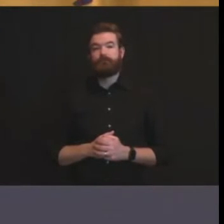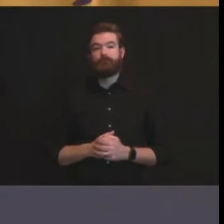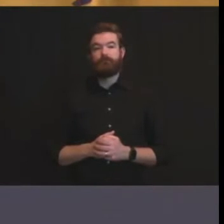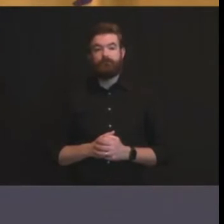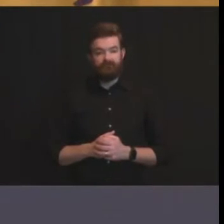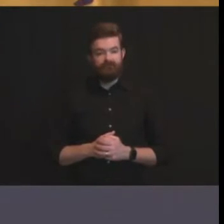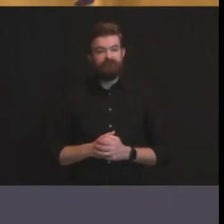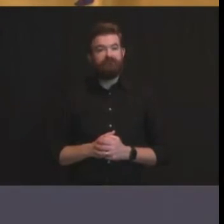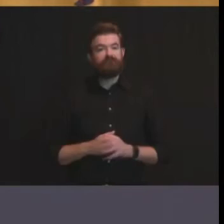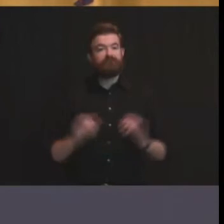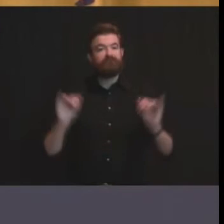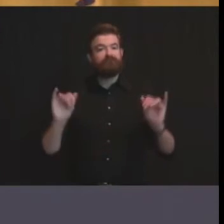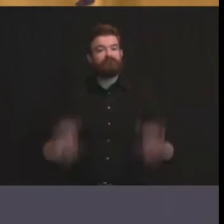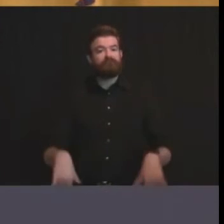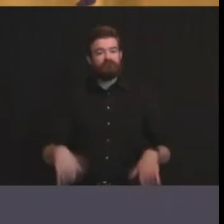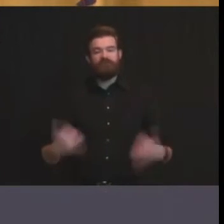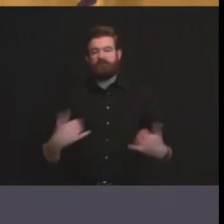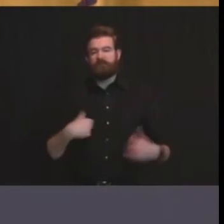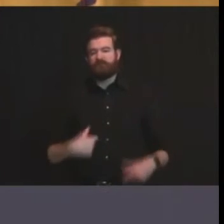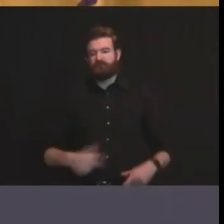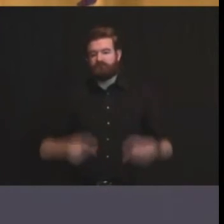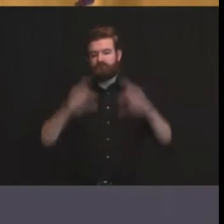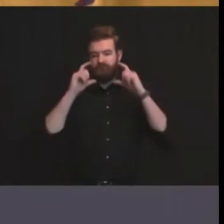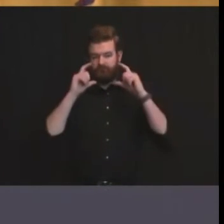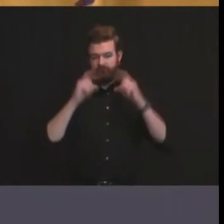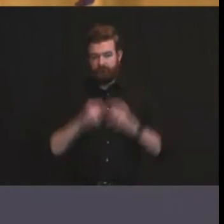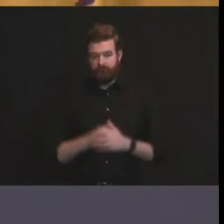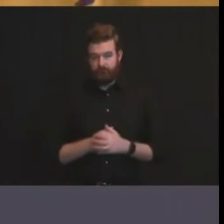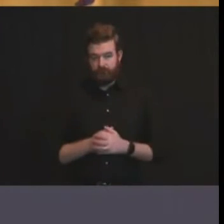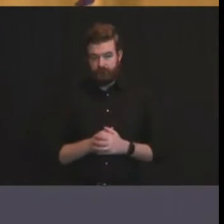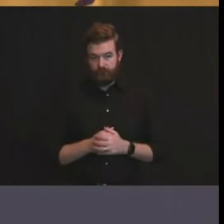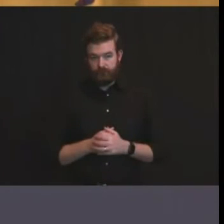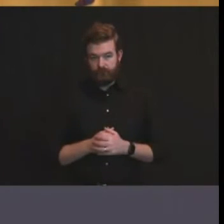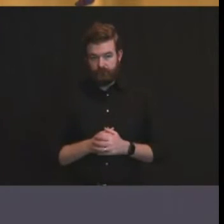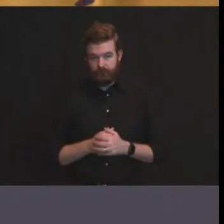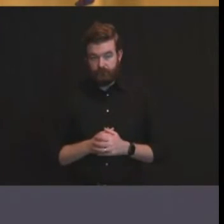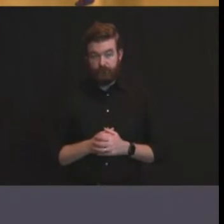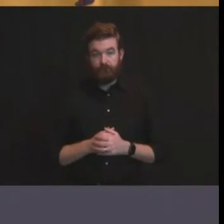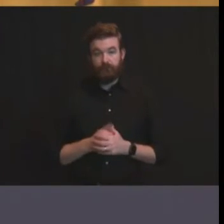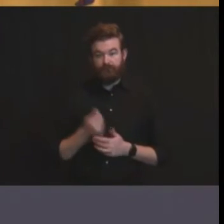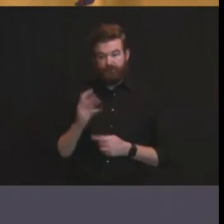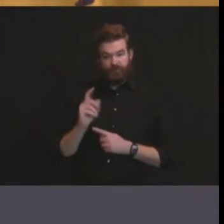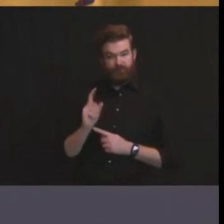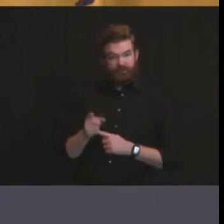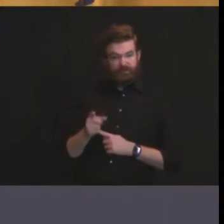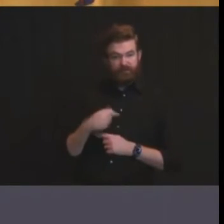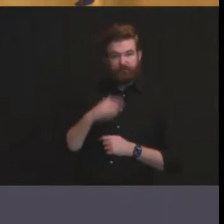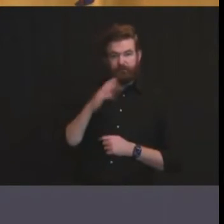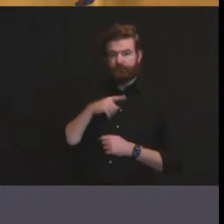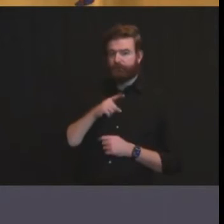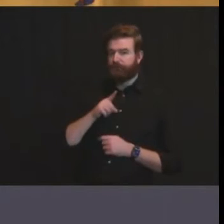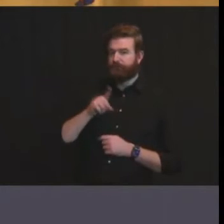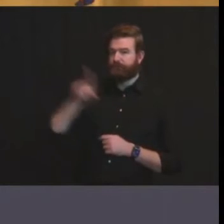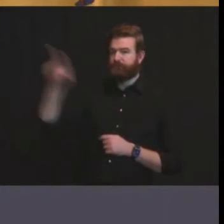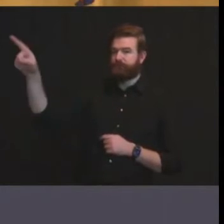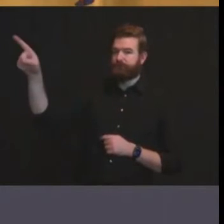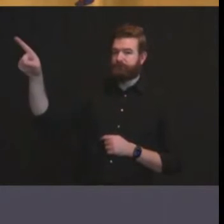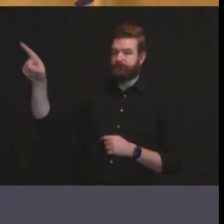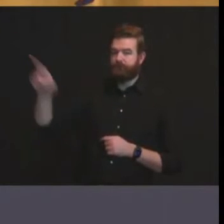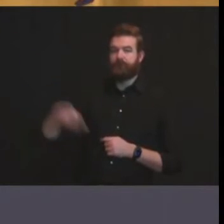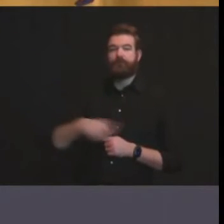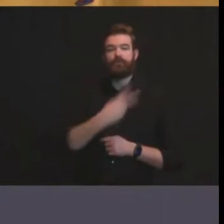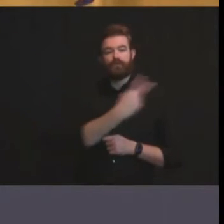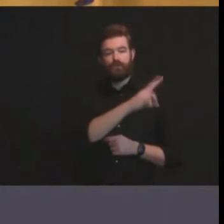i have the honor in a few minutes to with an august group including both of our united states senators all prime sponsors